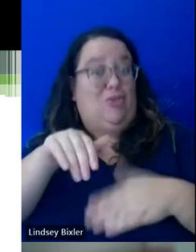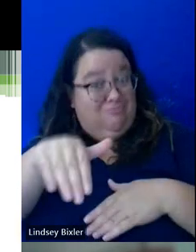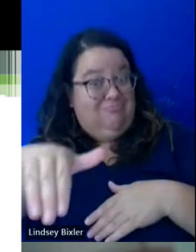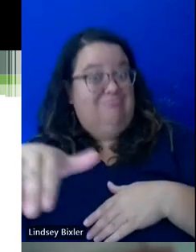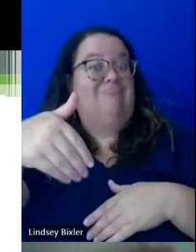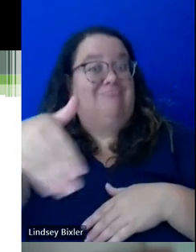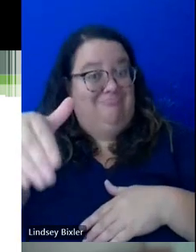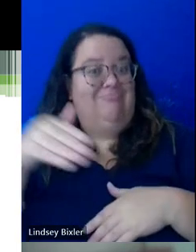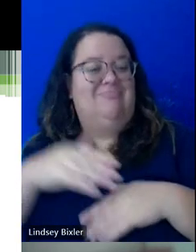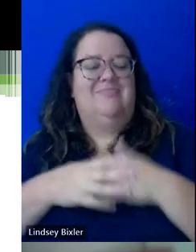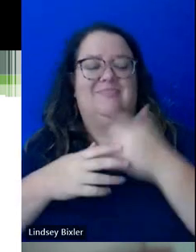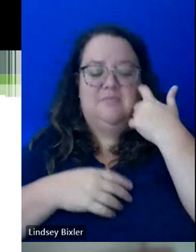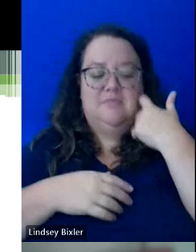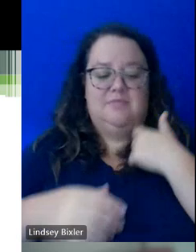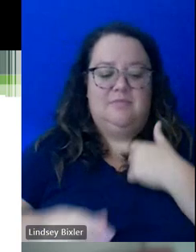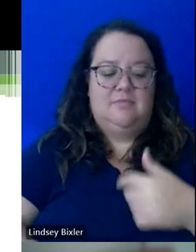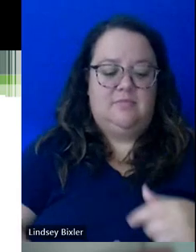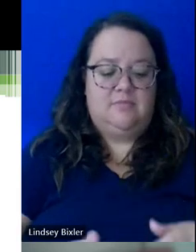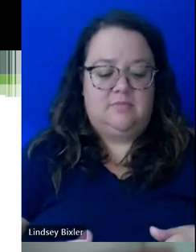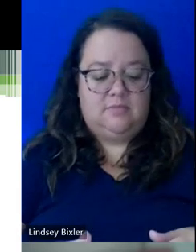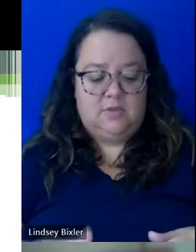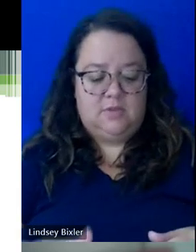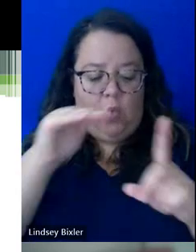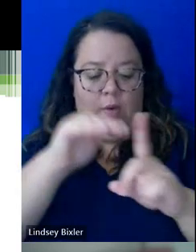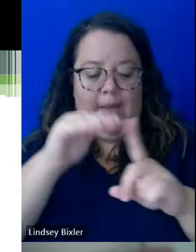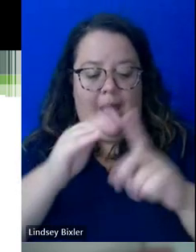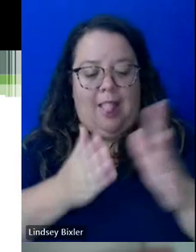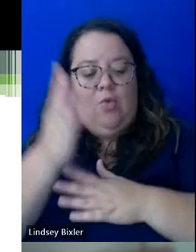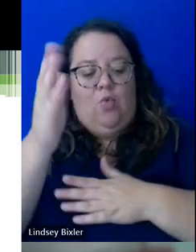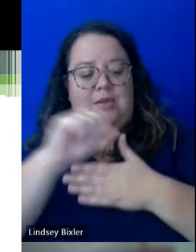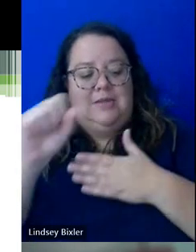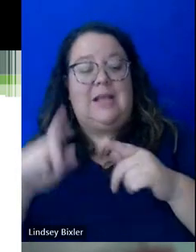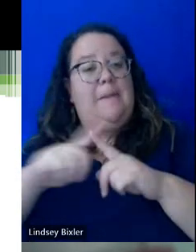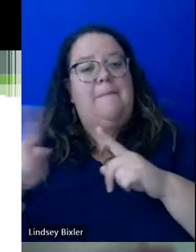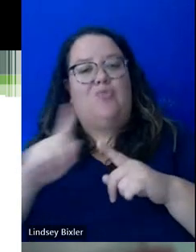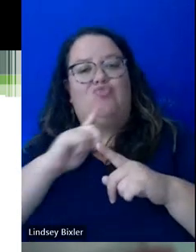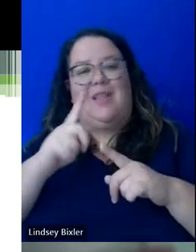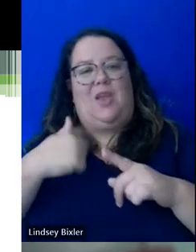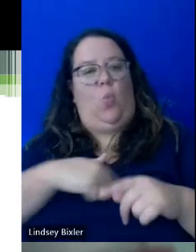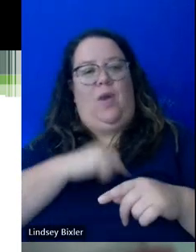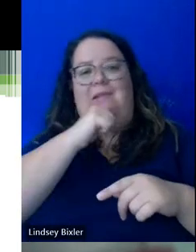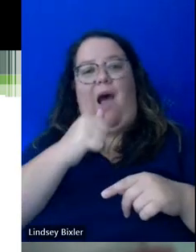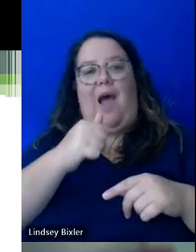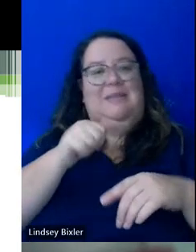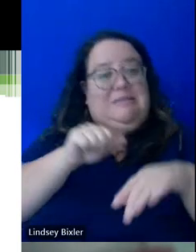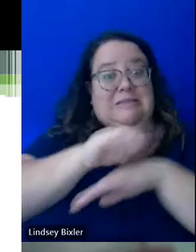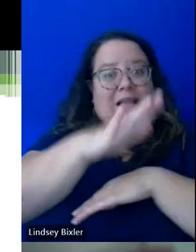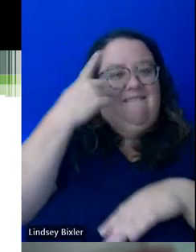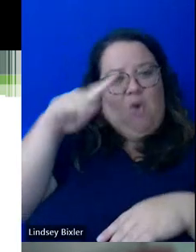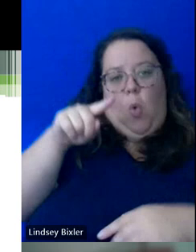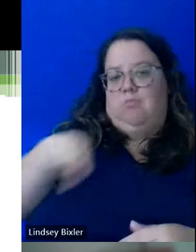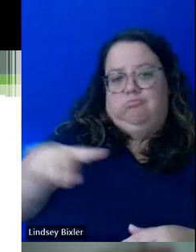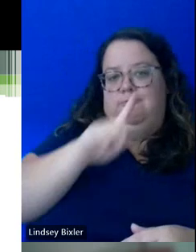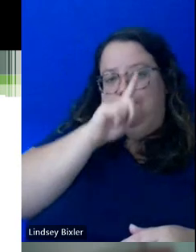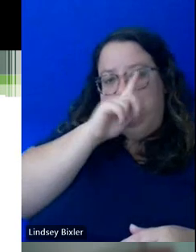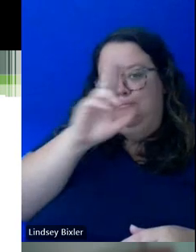process works, et cetera, and reminders throughout the semester. But push comes to shove, we're not sending those letters for the students. The student has to send a